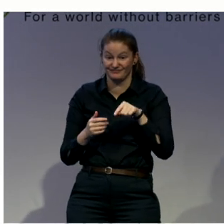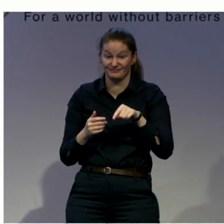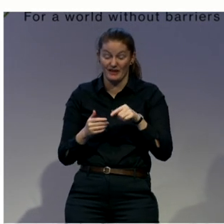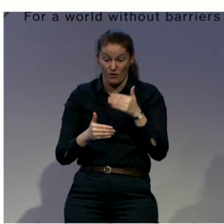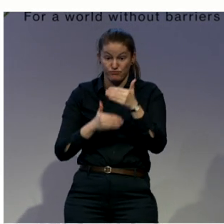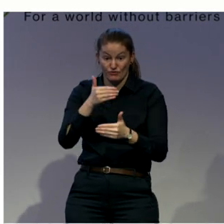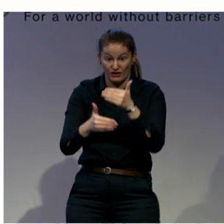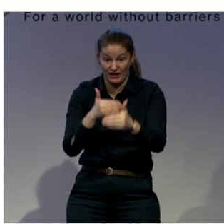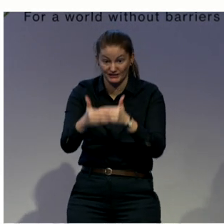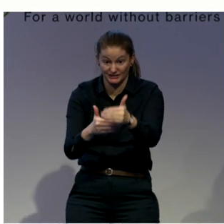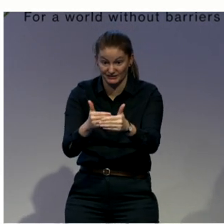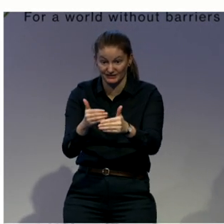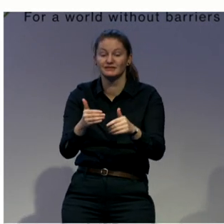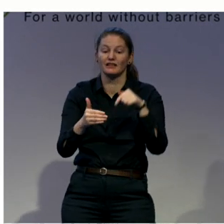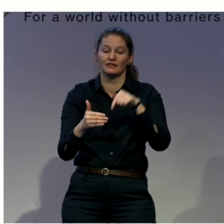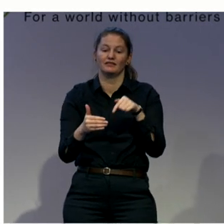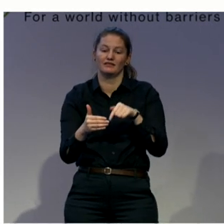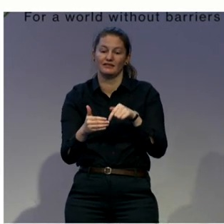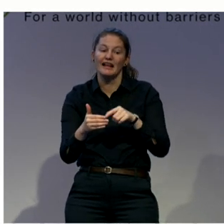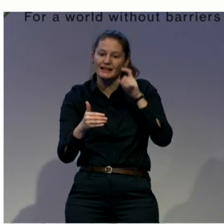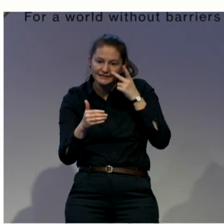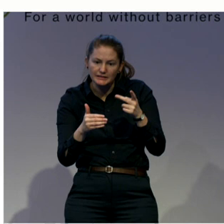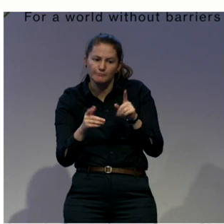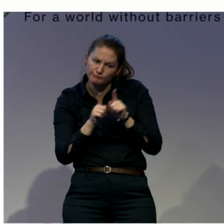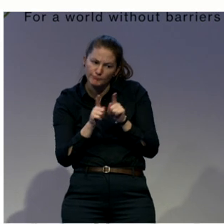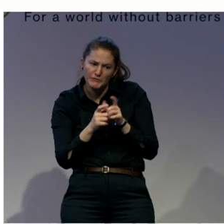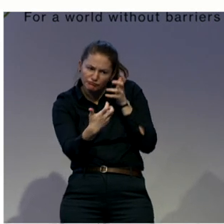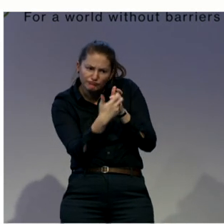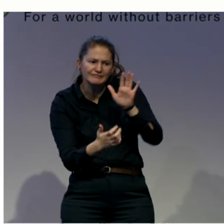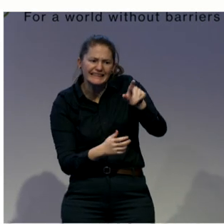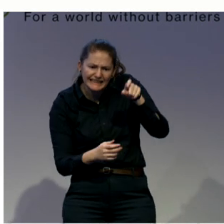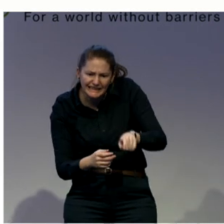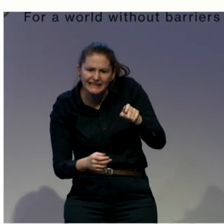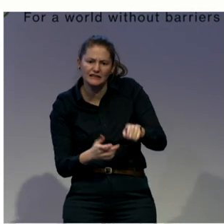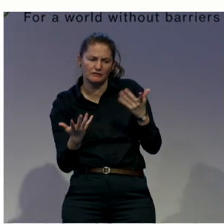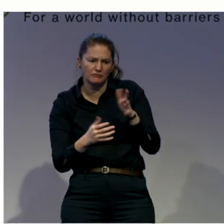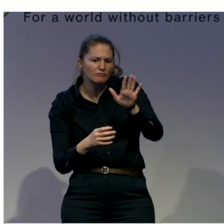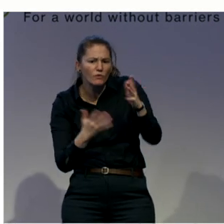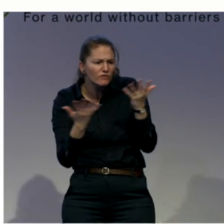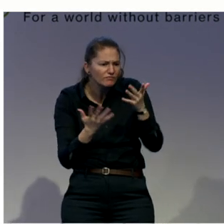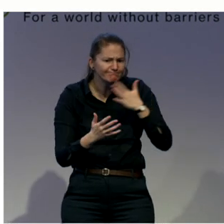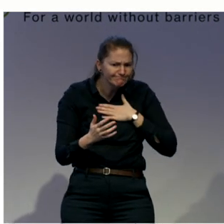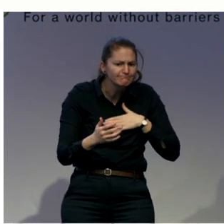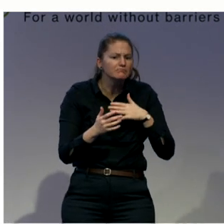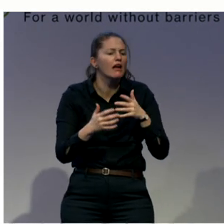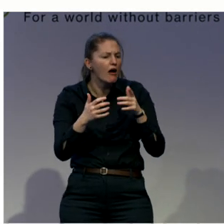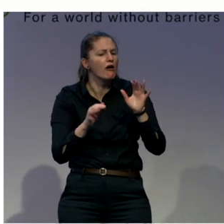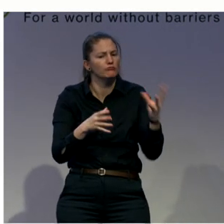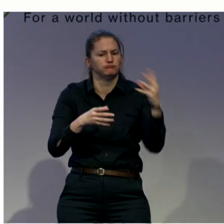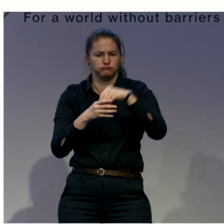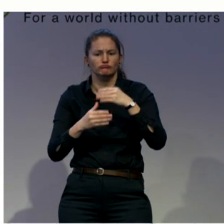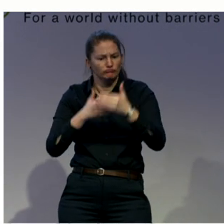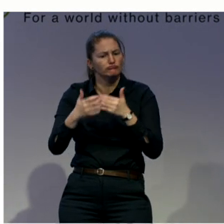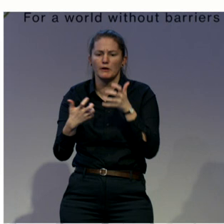requirements that the people have. So, it's done in a case-by-case measure. So,